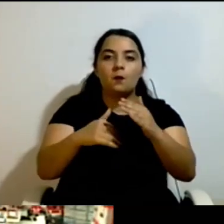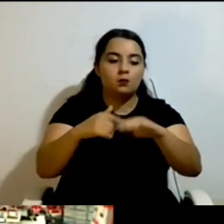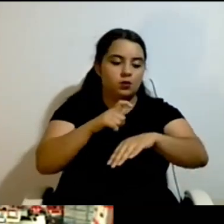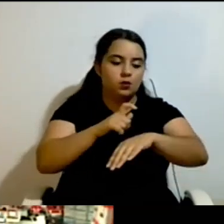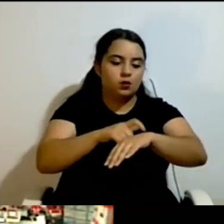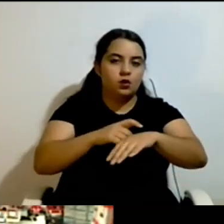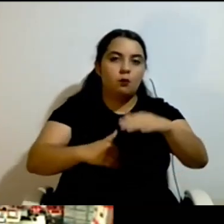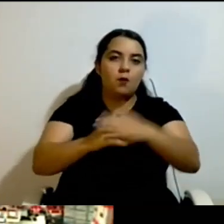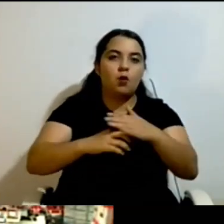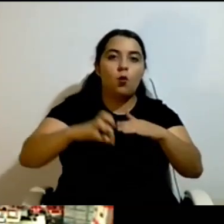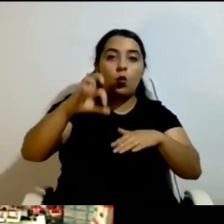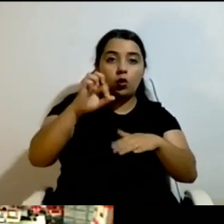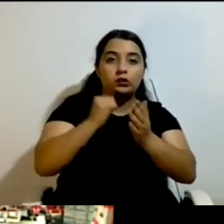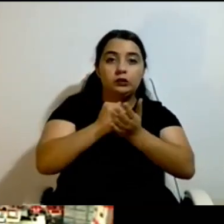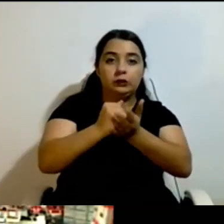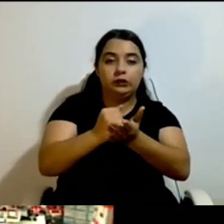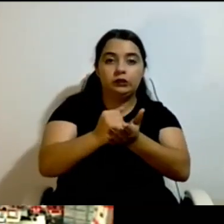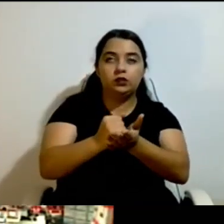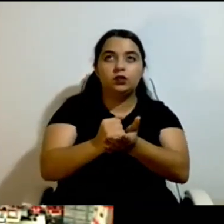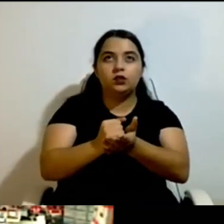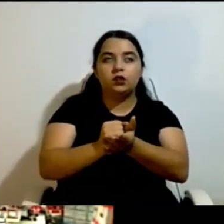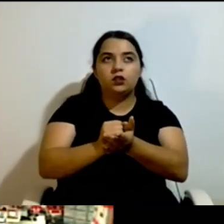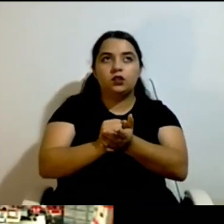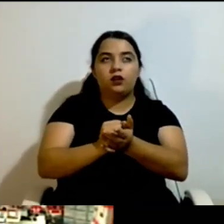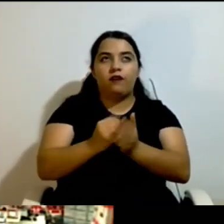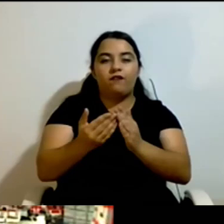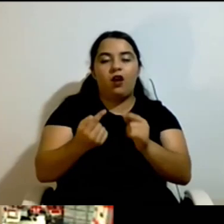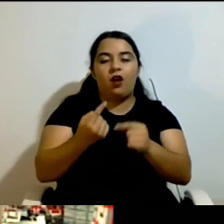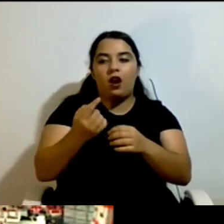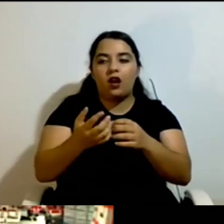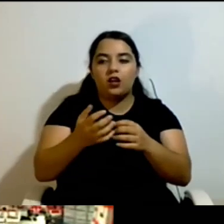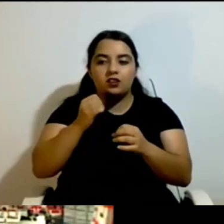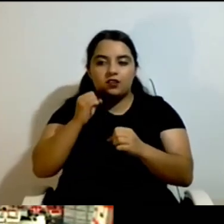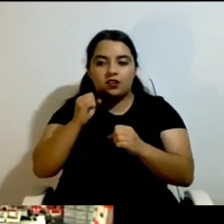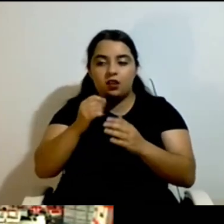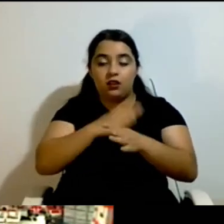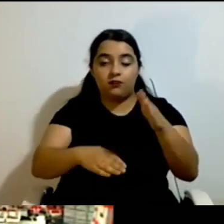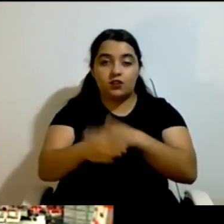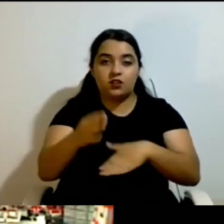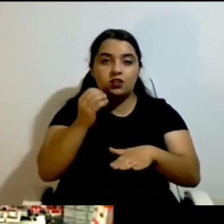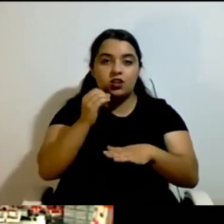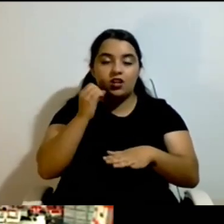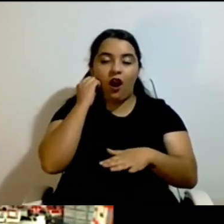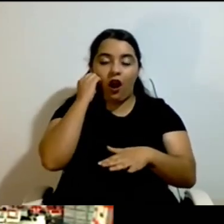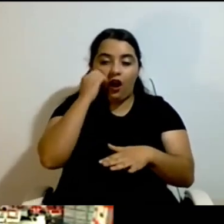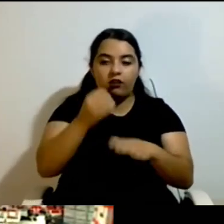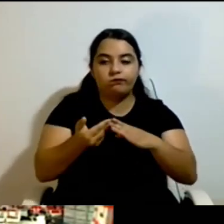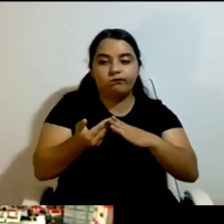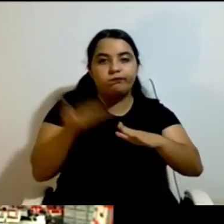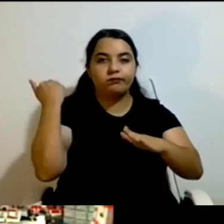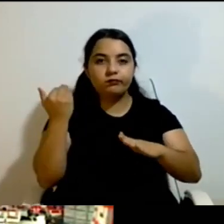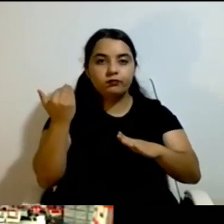right. And this has to be changed. The government promises that after 10 years of experience,